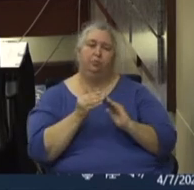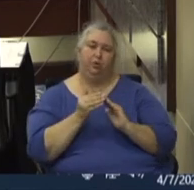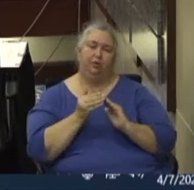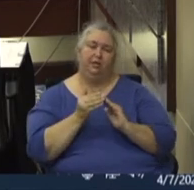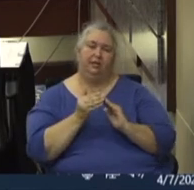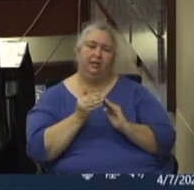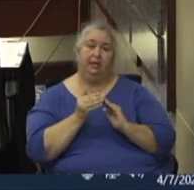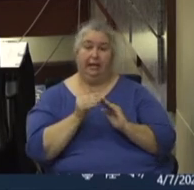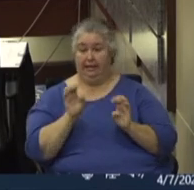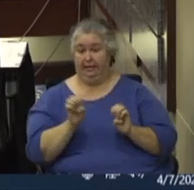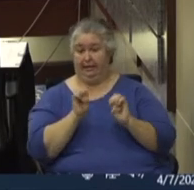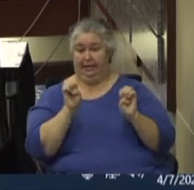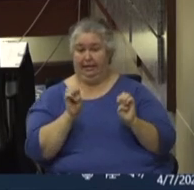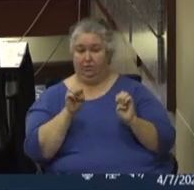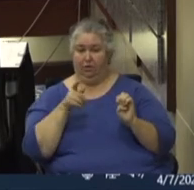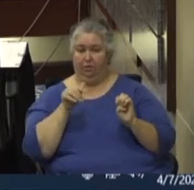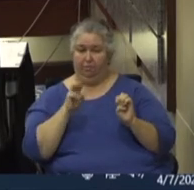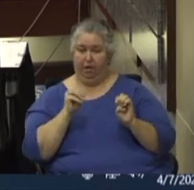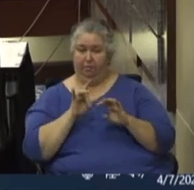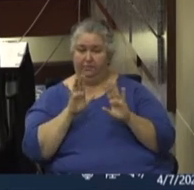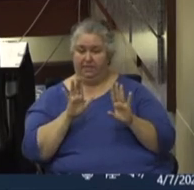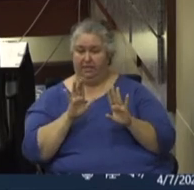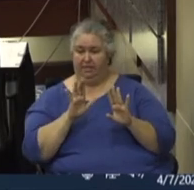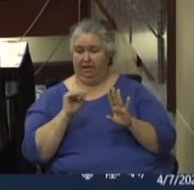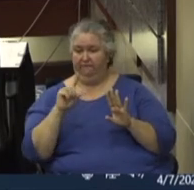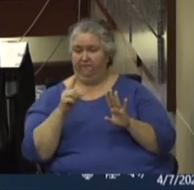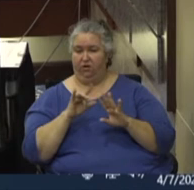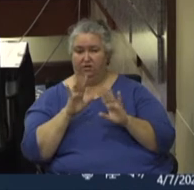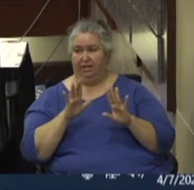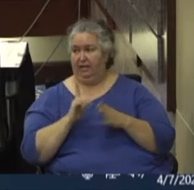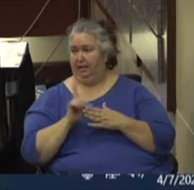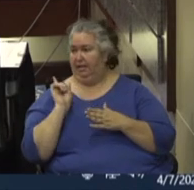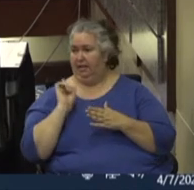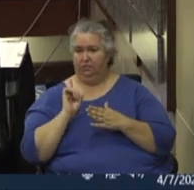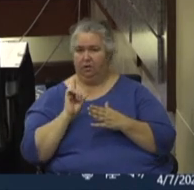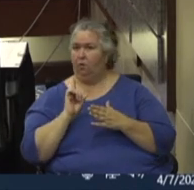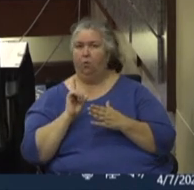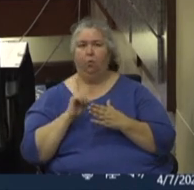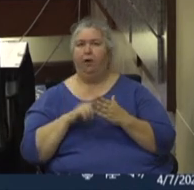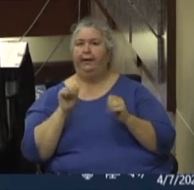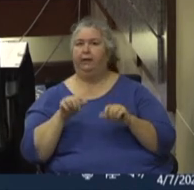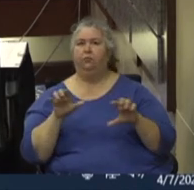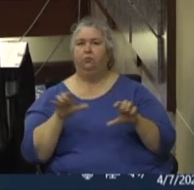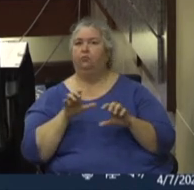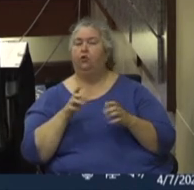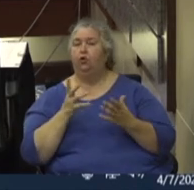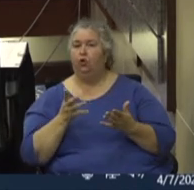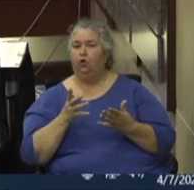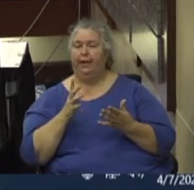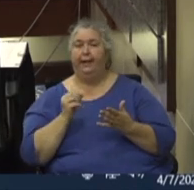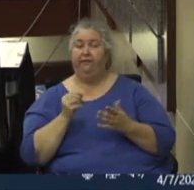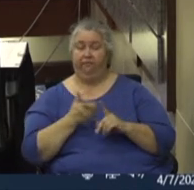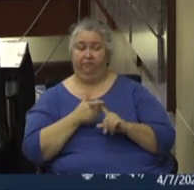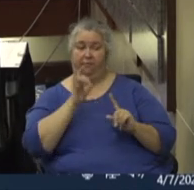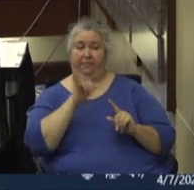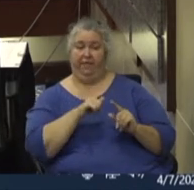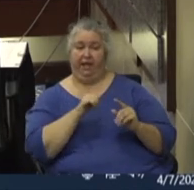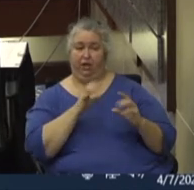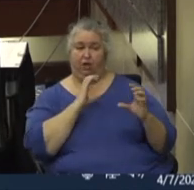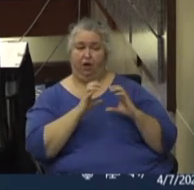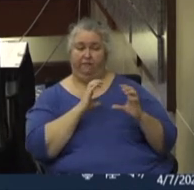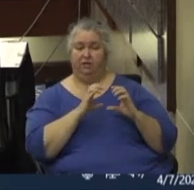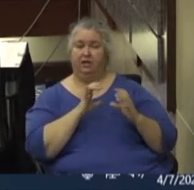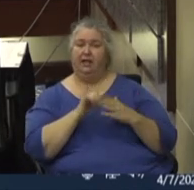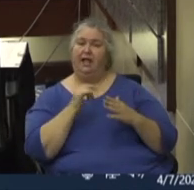Easter being this weekend, um, Sunday being, and first Sunday being last weekend, what were the things that they could do? And out of that, in those conversations,